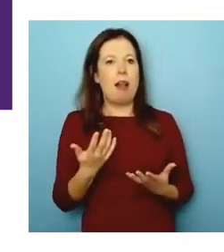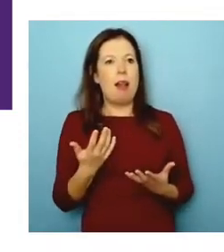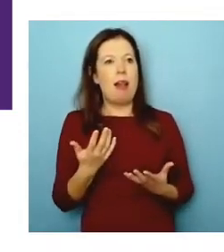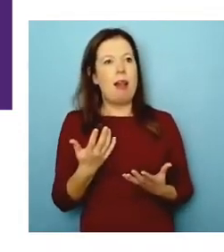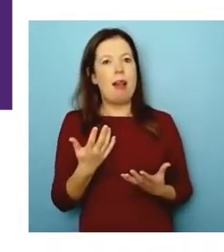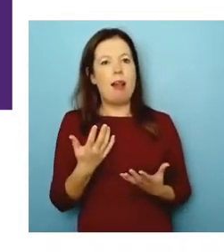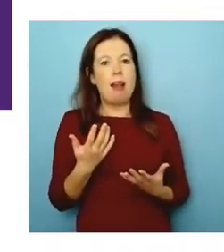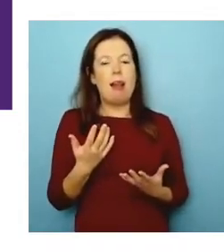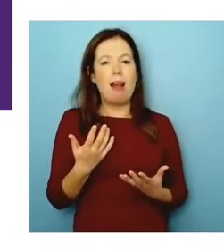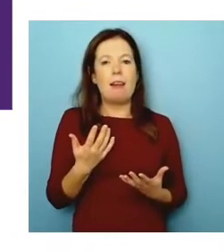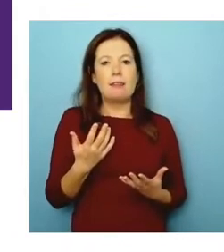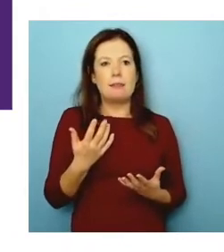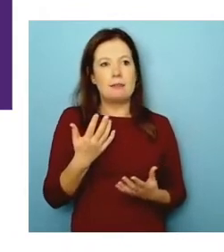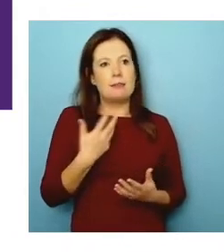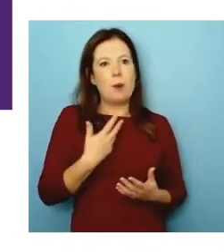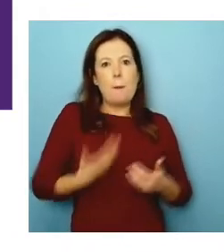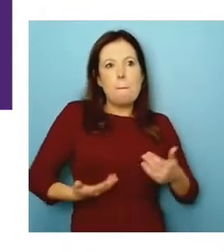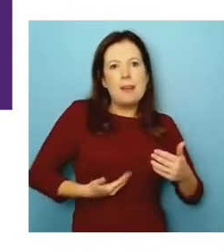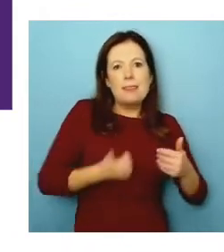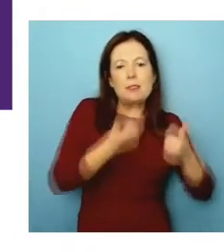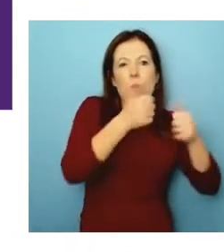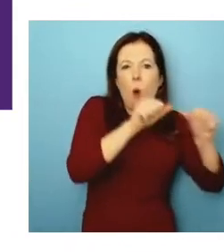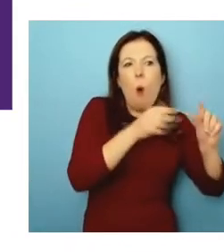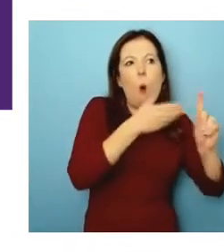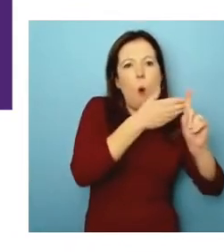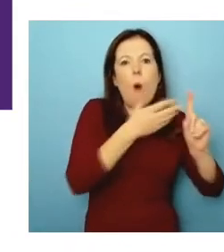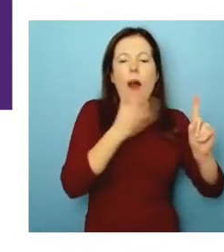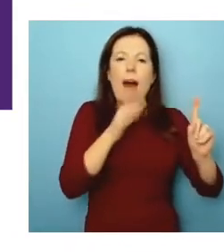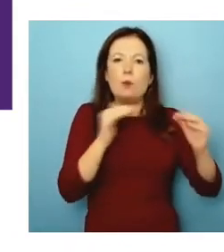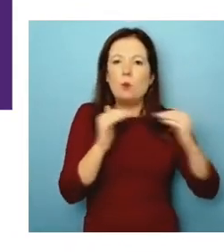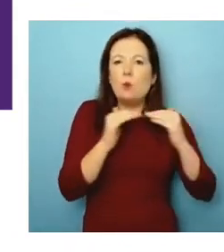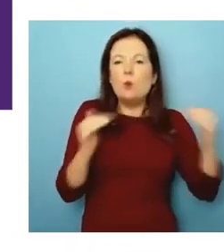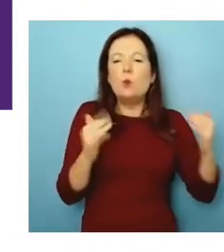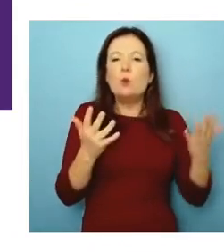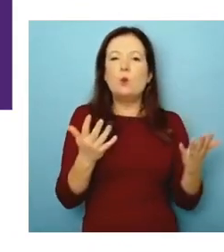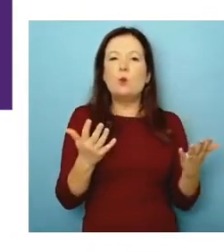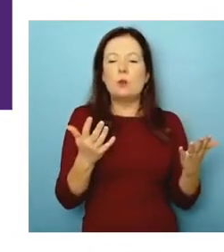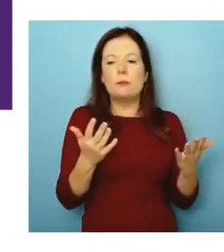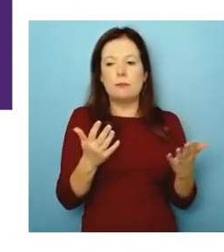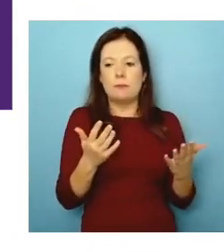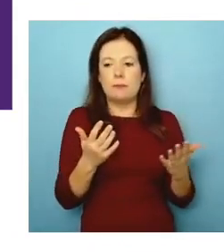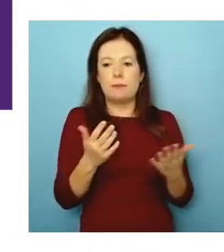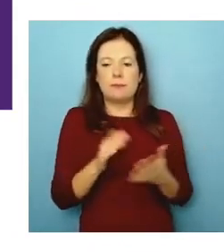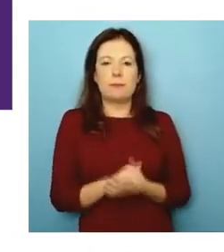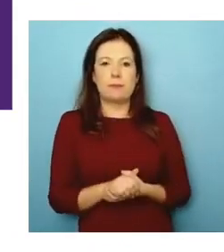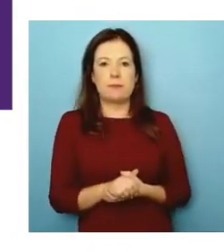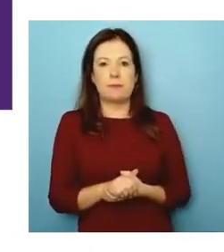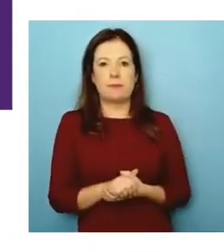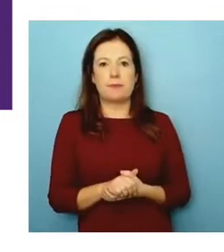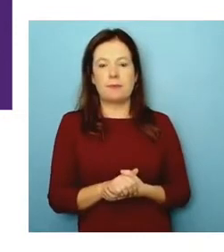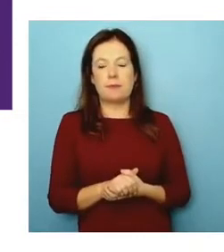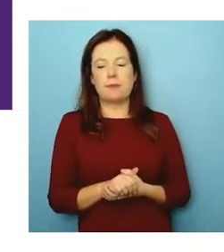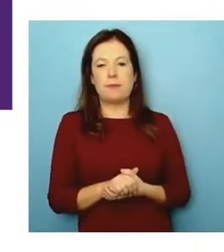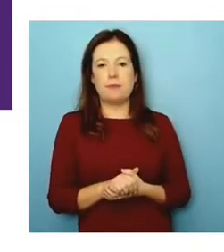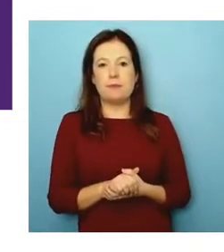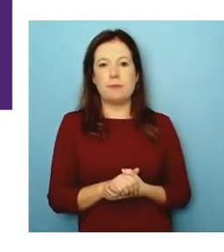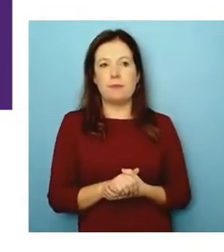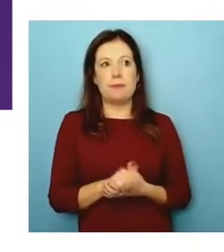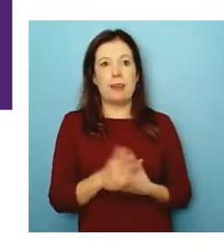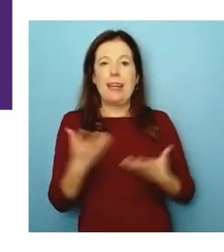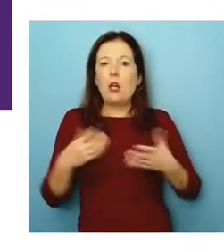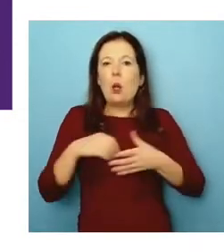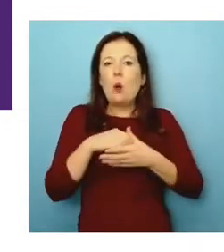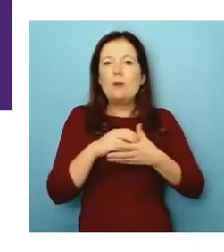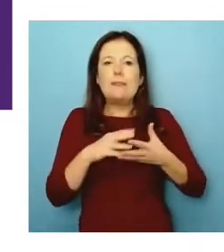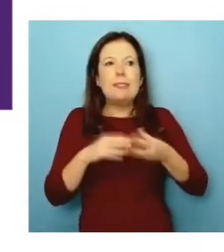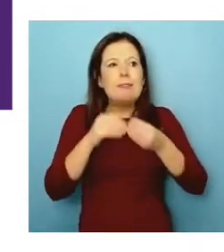with, you know, the business goals and so on. Um, and by the way, I was going to say, that's actually when I realized, by the way you talk about inclusive design and why